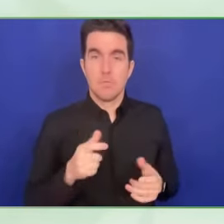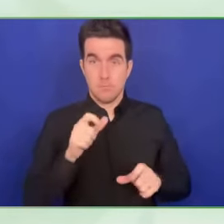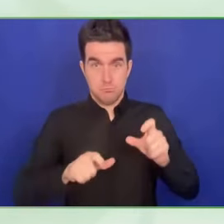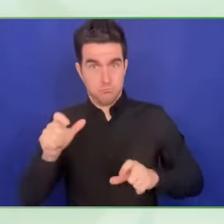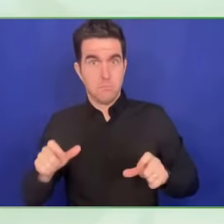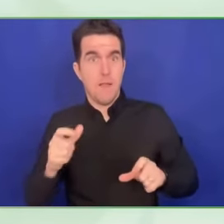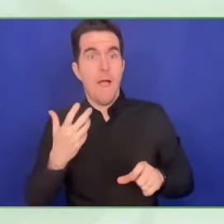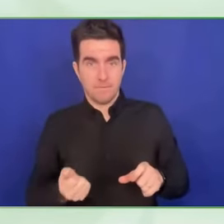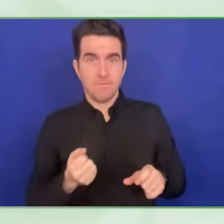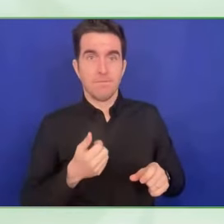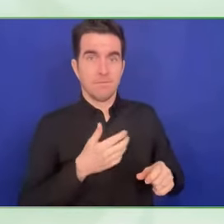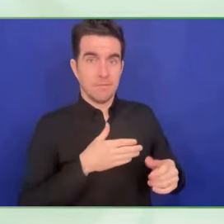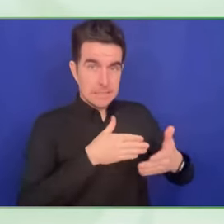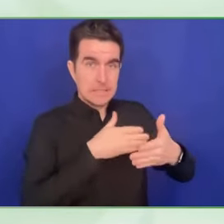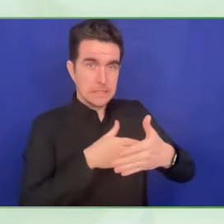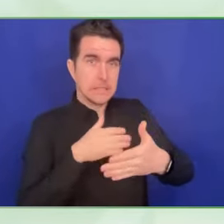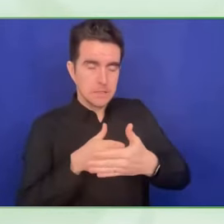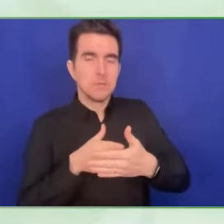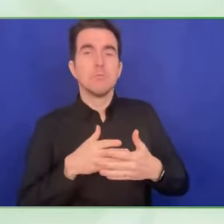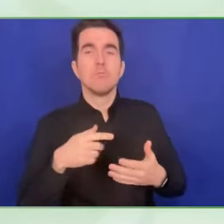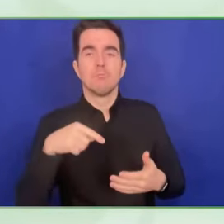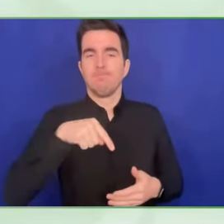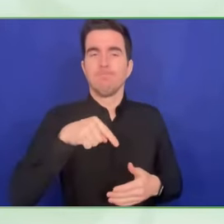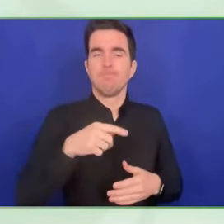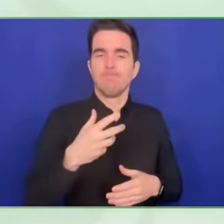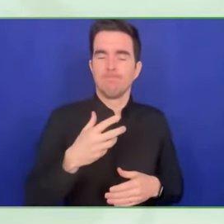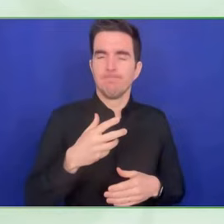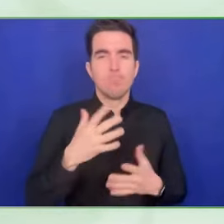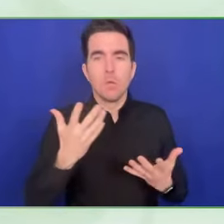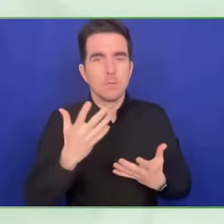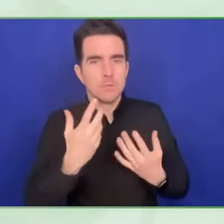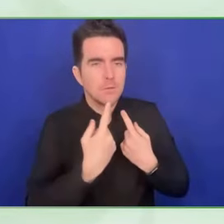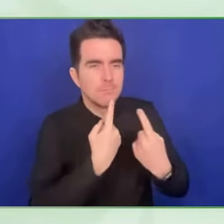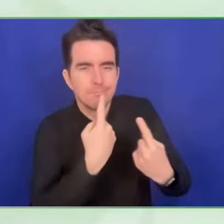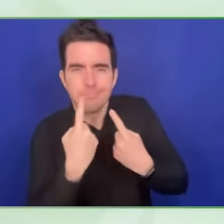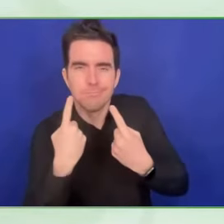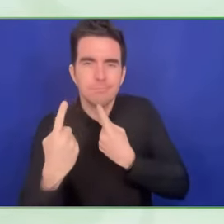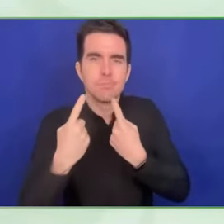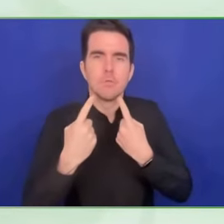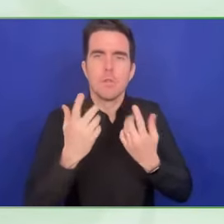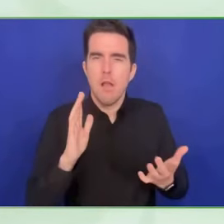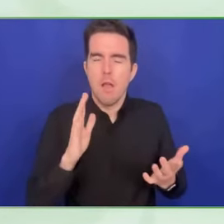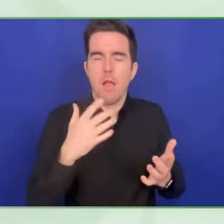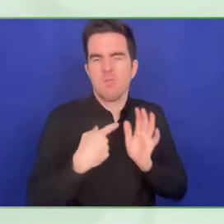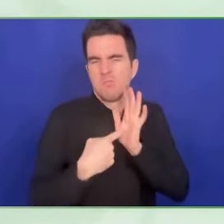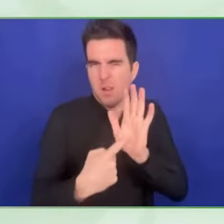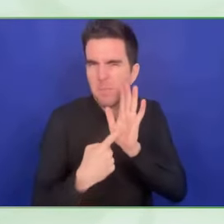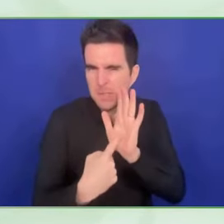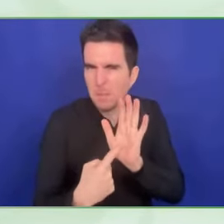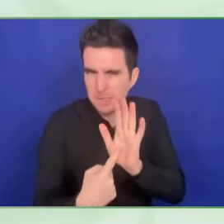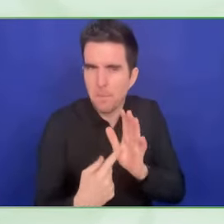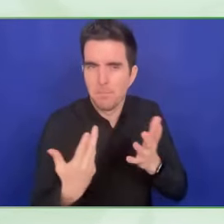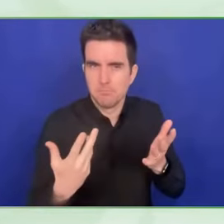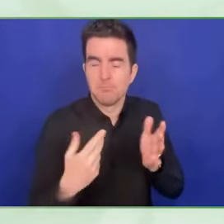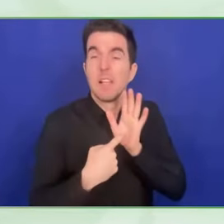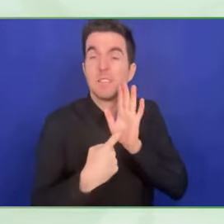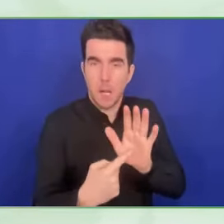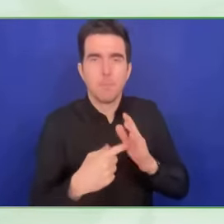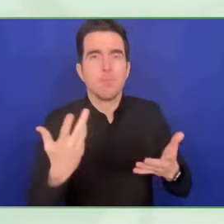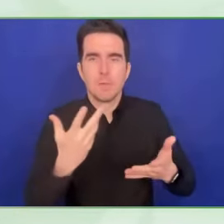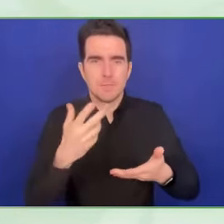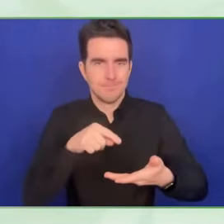put your password and then you receive SMEs with the code that you have to enter in another page. It's a very complex process.